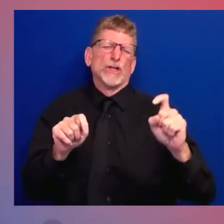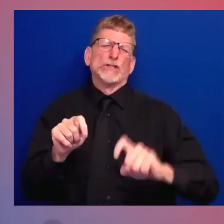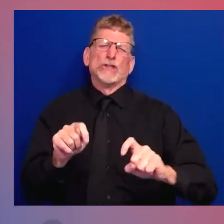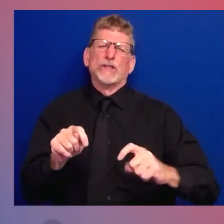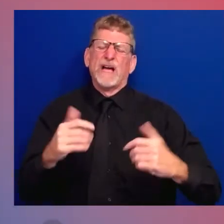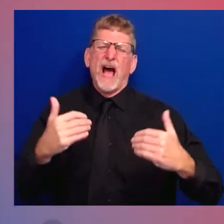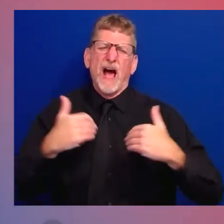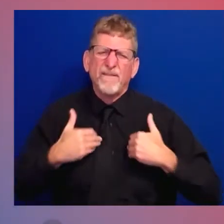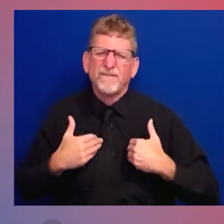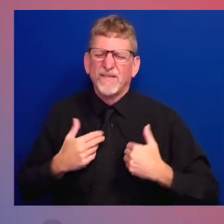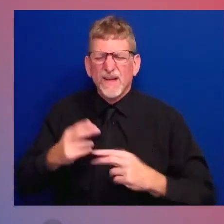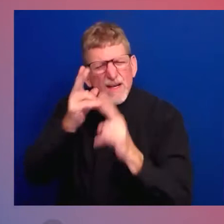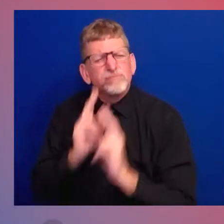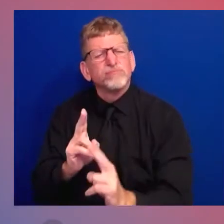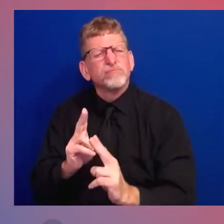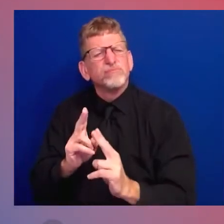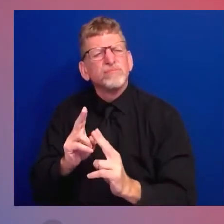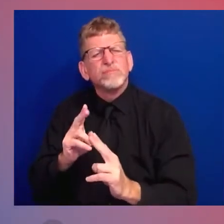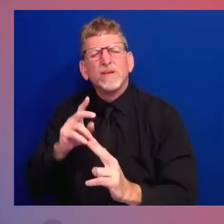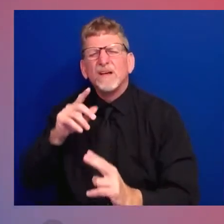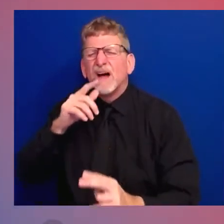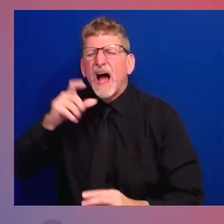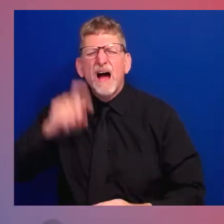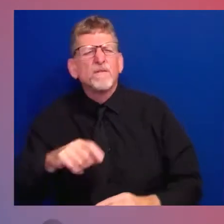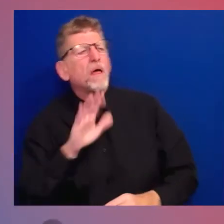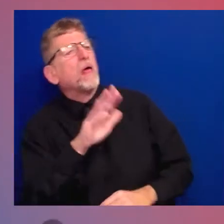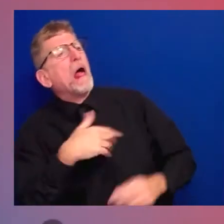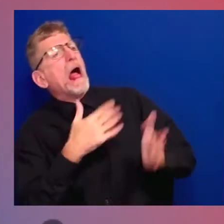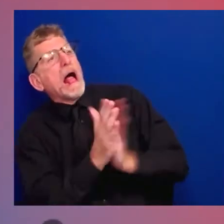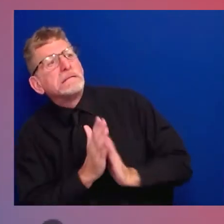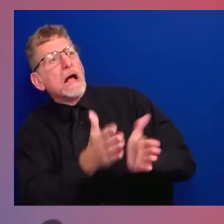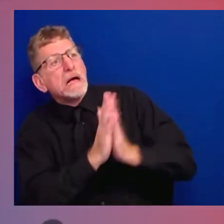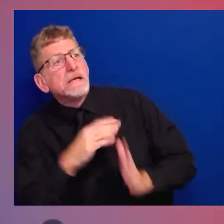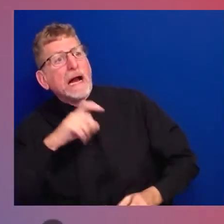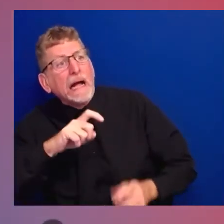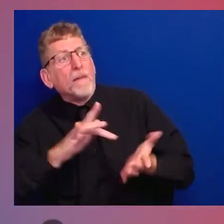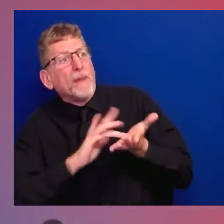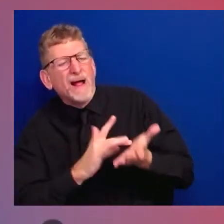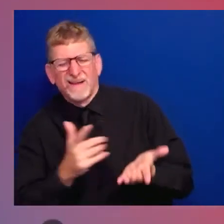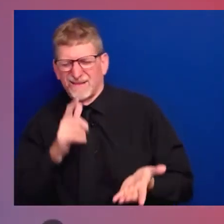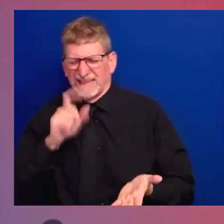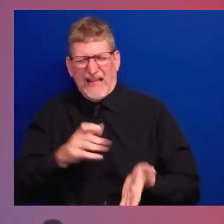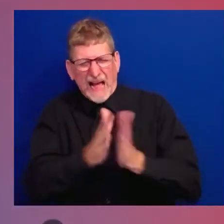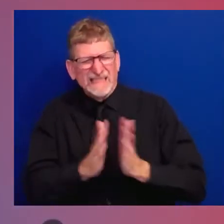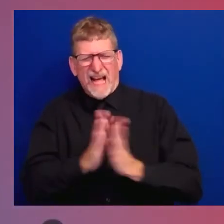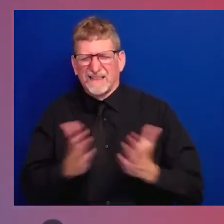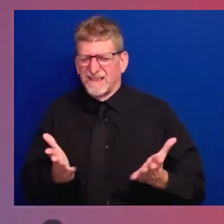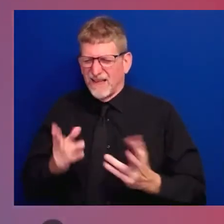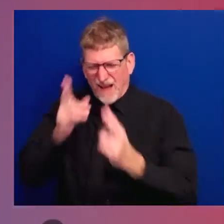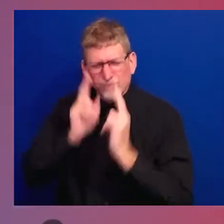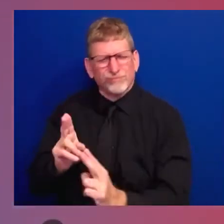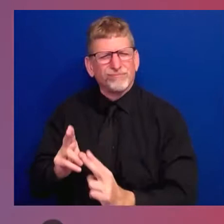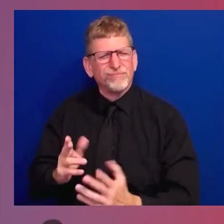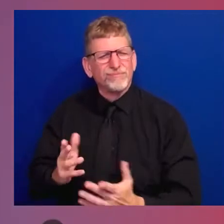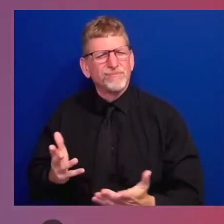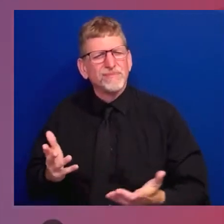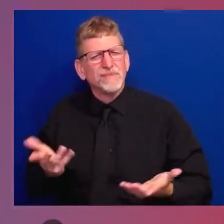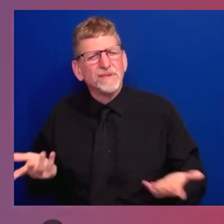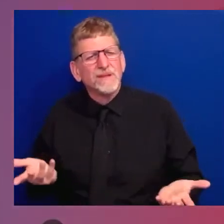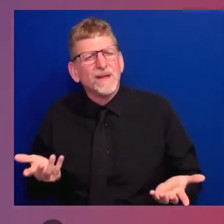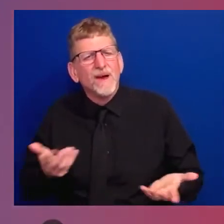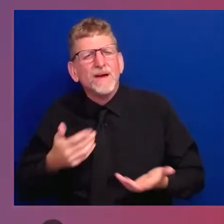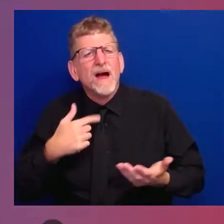thing. It shouldn't be, can you help me? It's, I've got a problem, and we should say, how can we help?